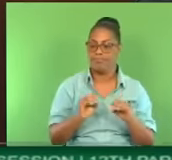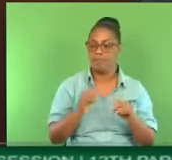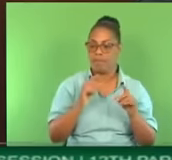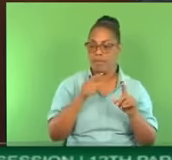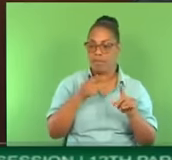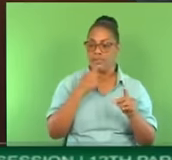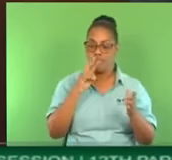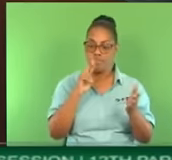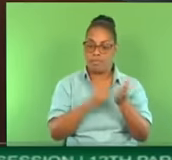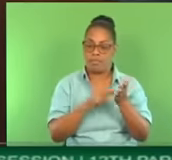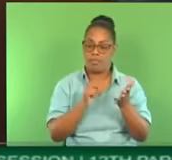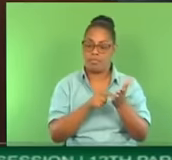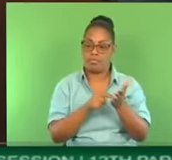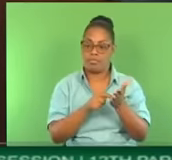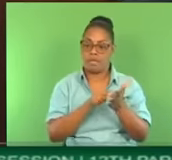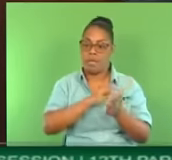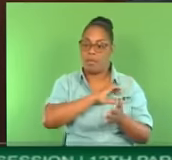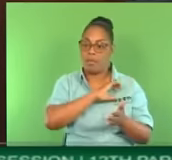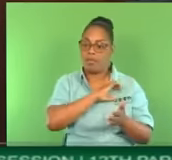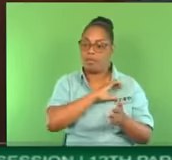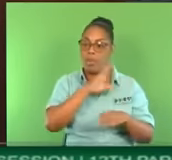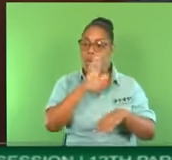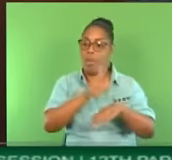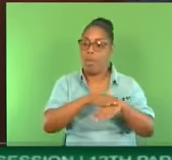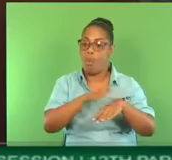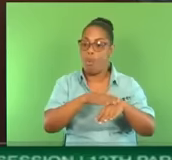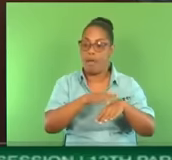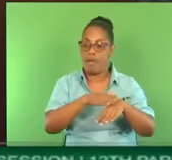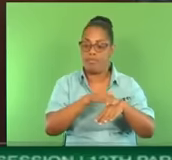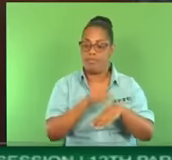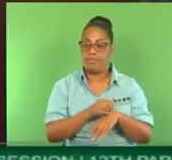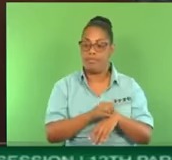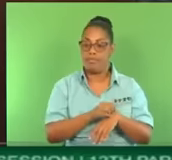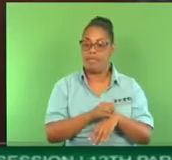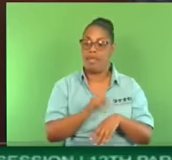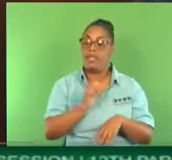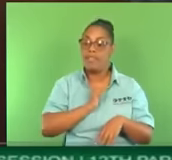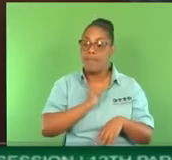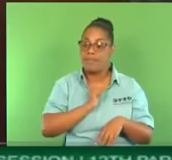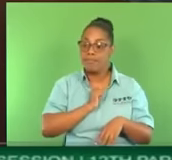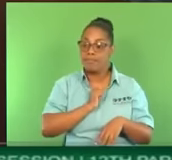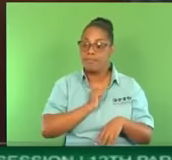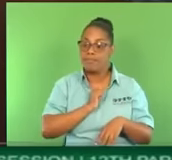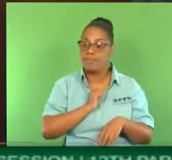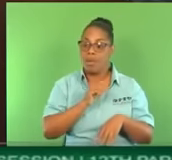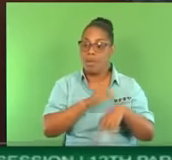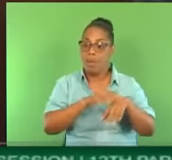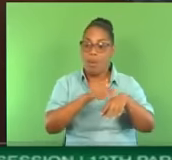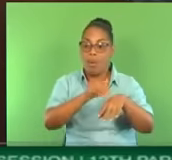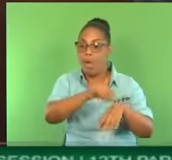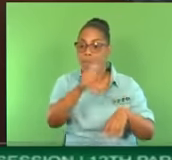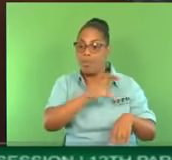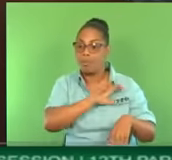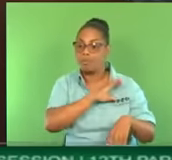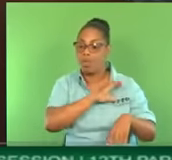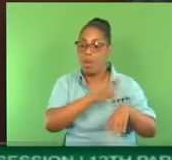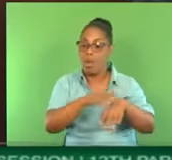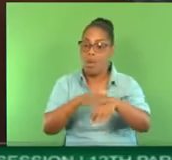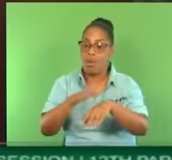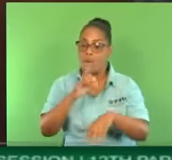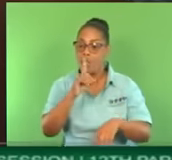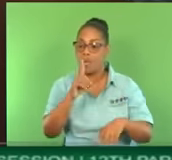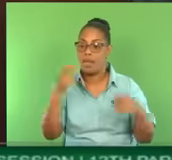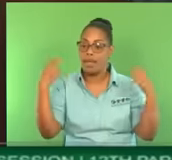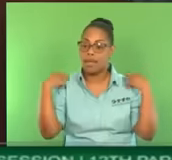the police is warning, the police, they are warning themselves. And they said a gang has declared